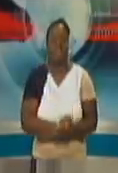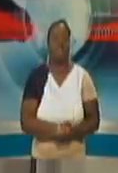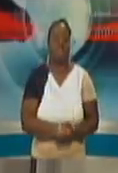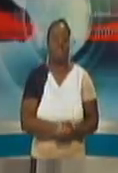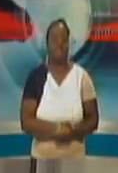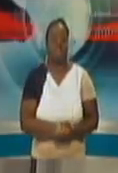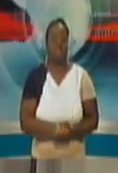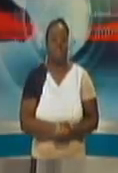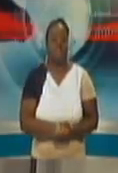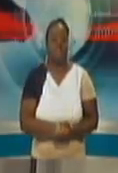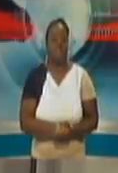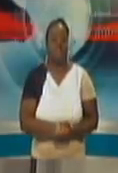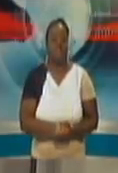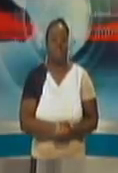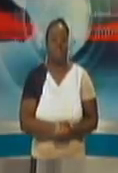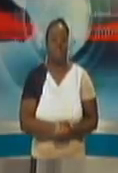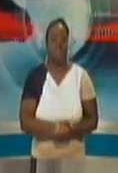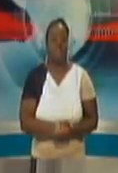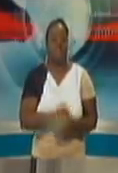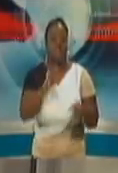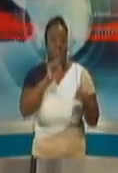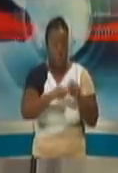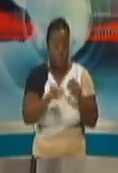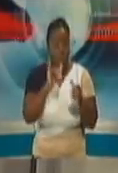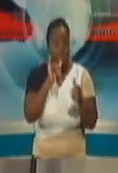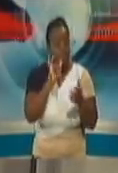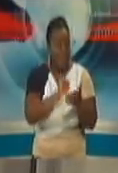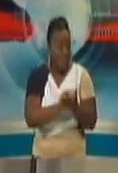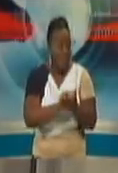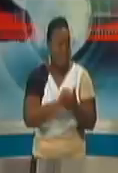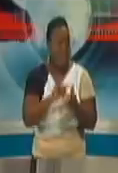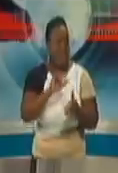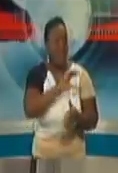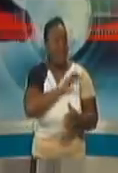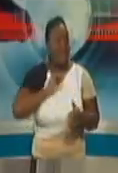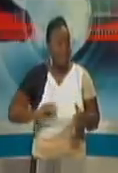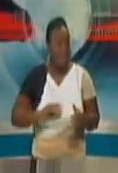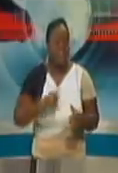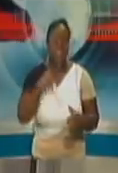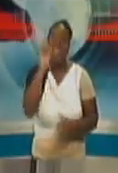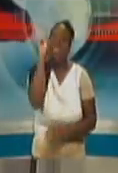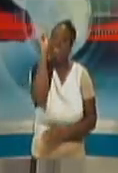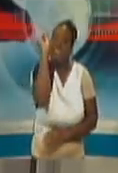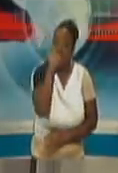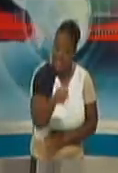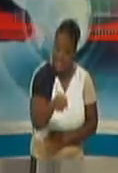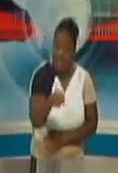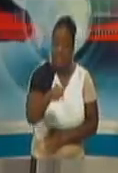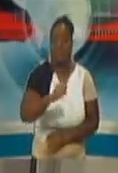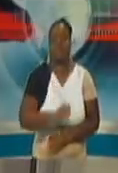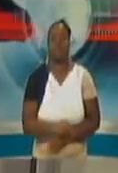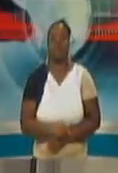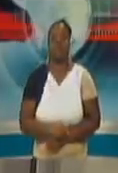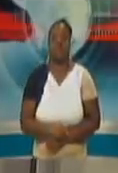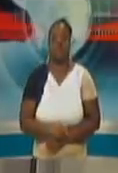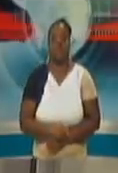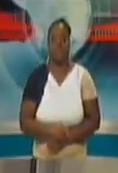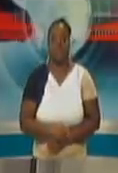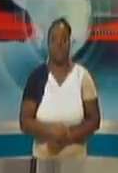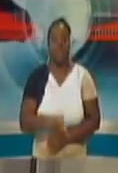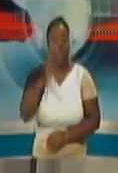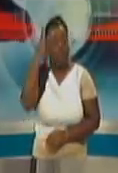as far as the health response is concerned, there's Cabinet approval, which I spoke to at one of the Prime Minister's press